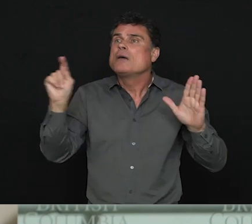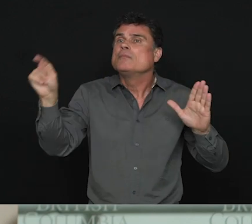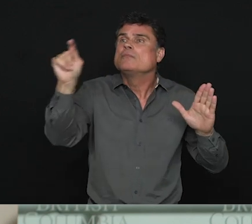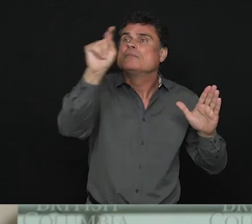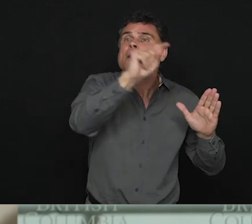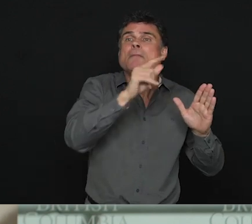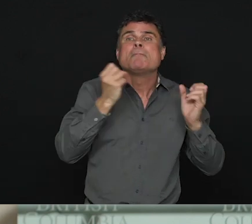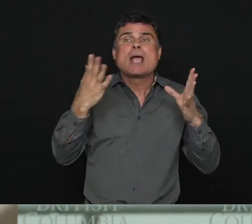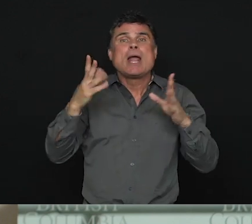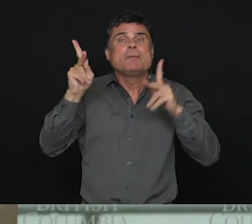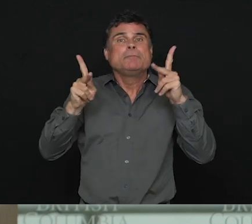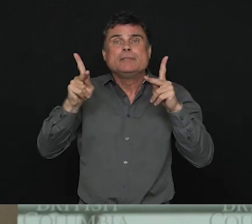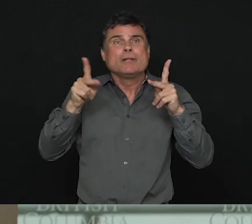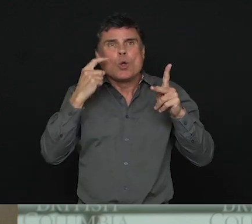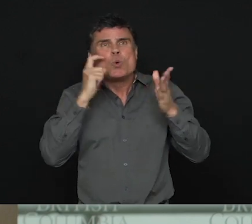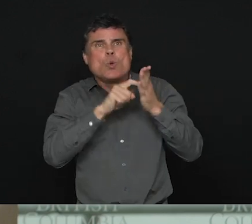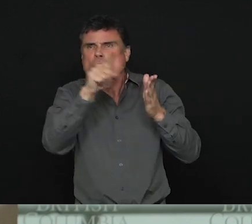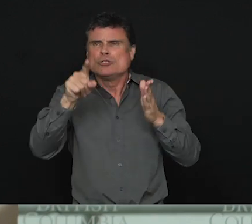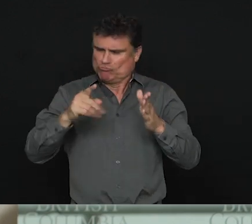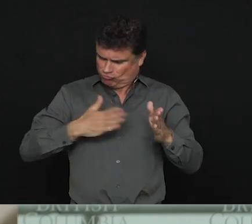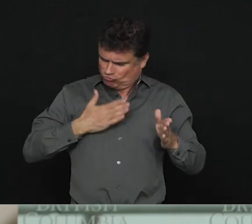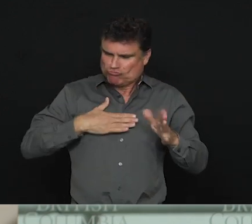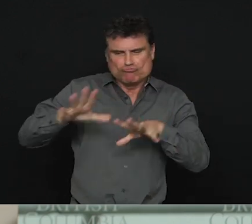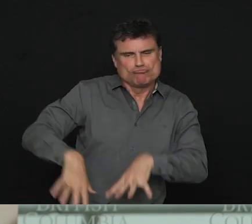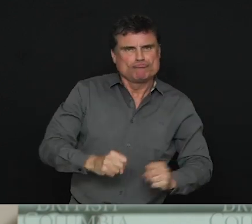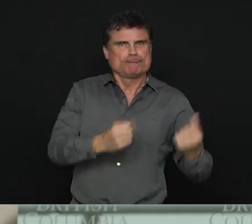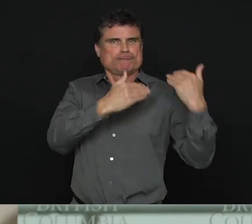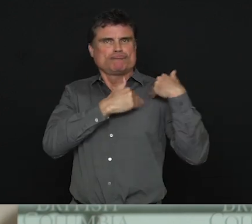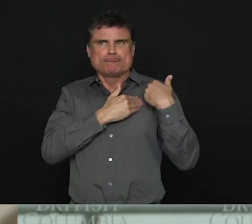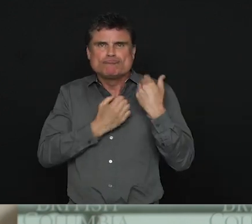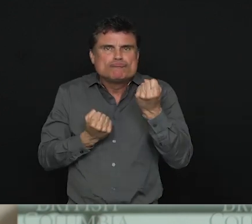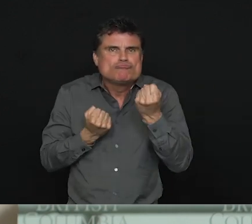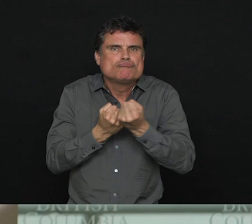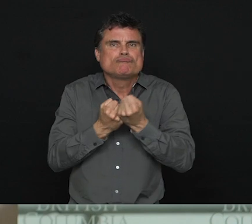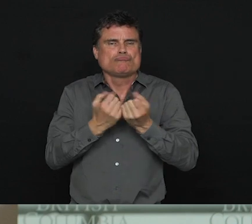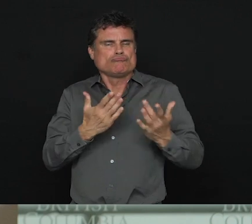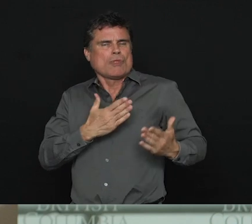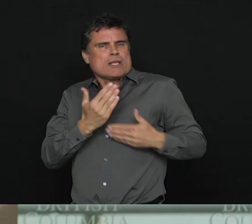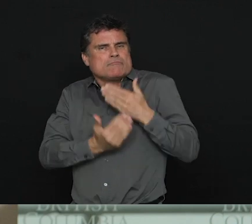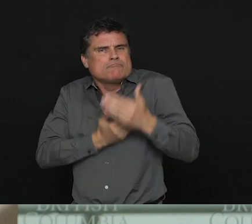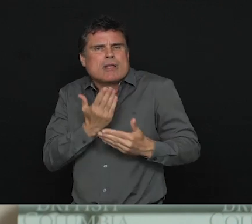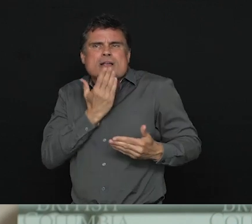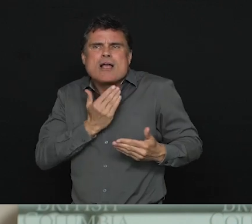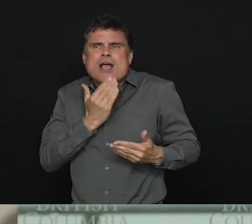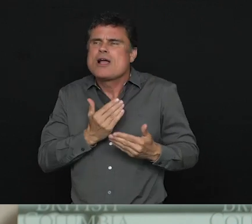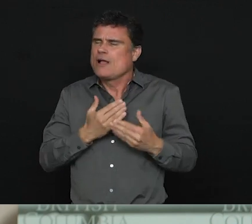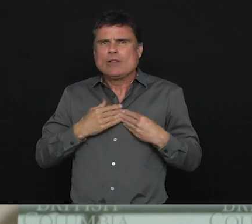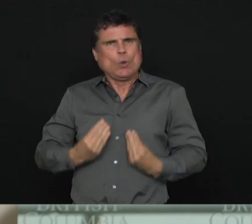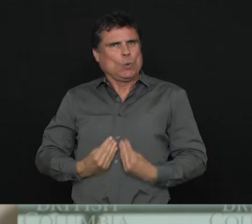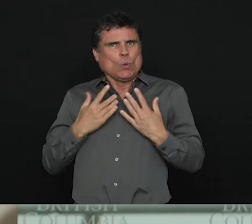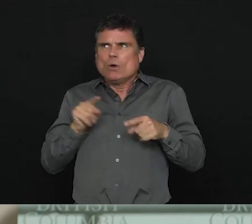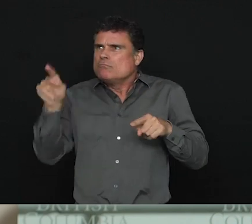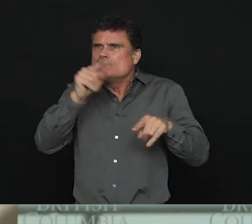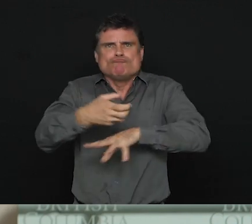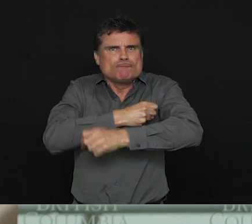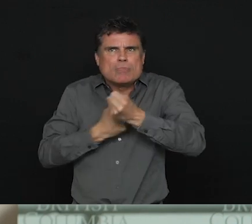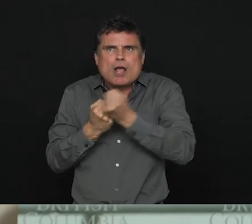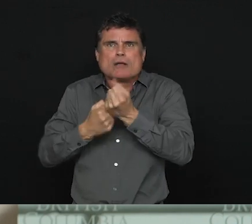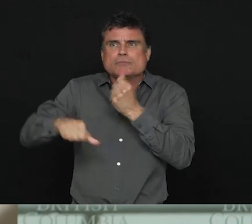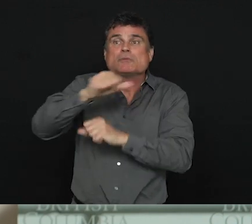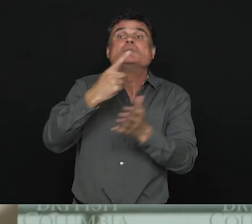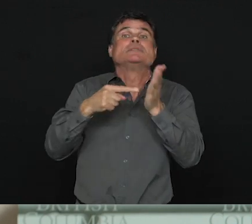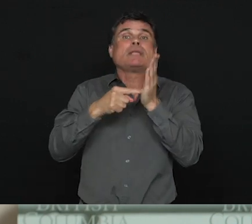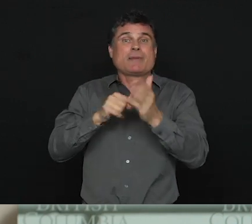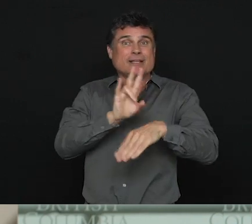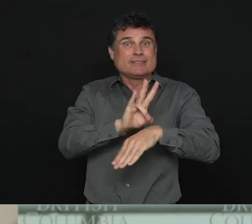with kindness and support and it lifts our spirits. I hear our quiet streets awaken at 7pm with the sounds of banging